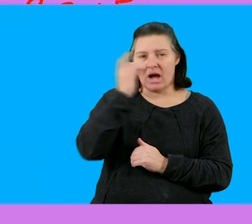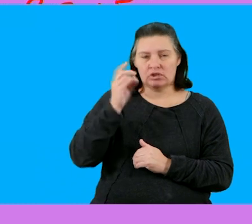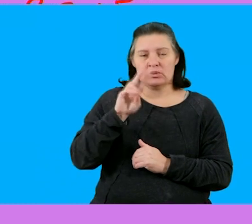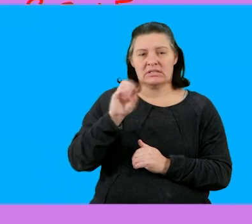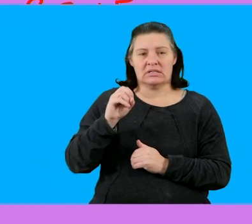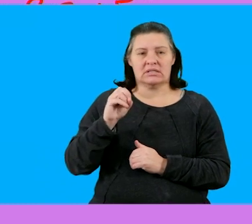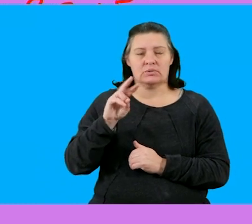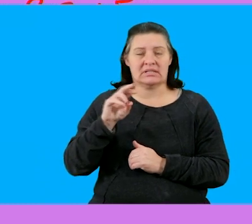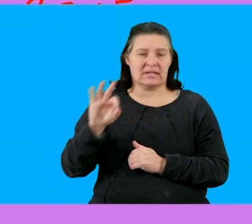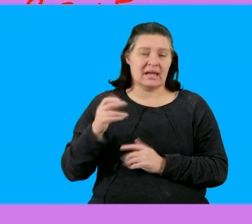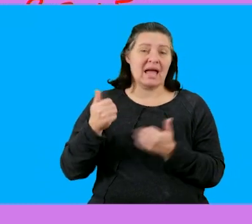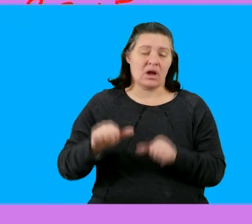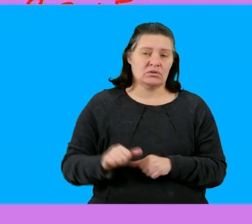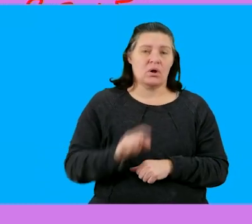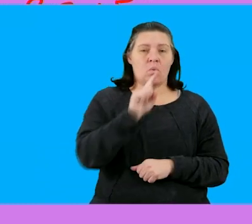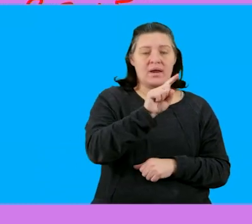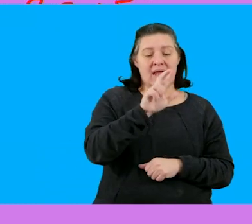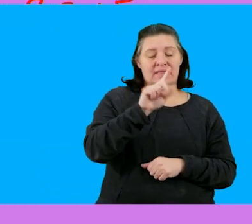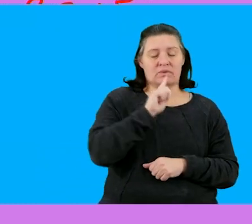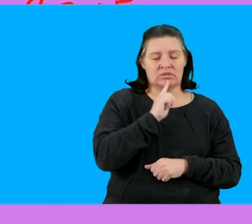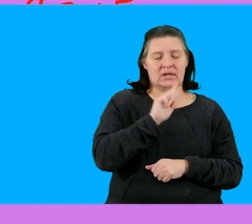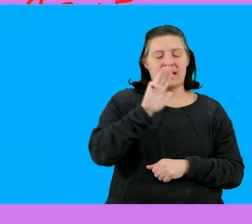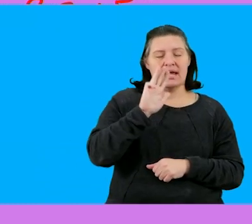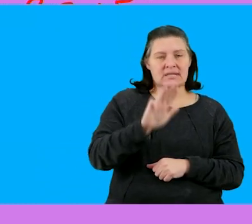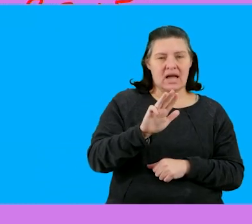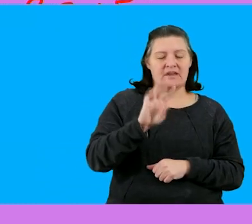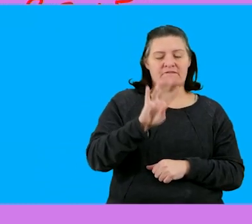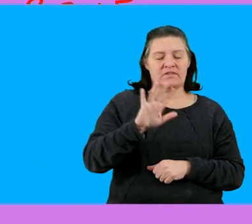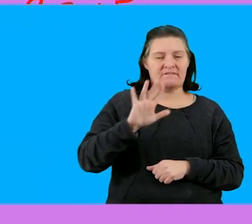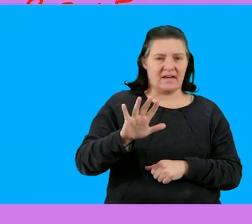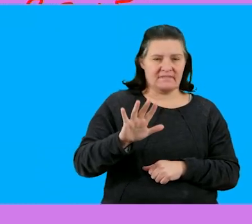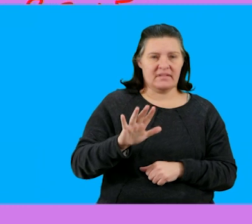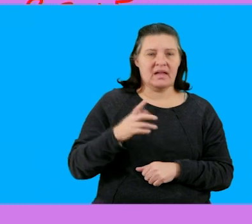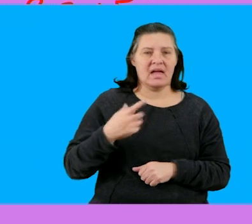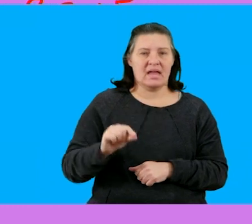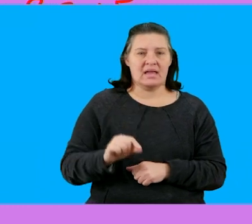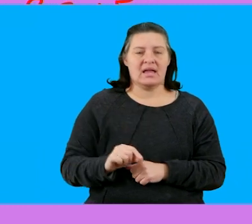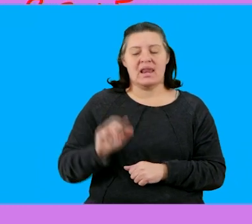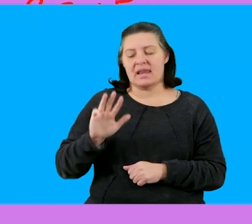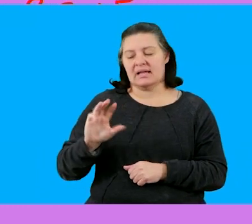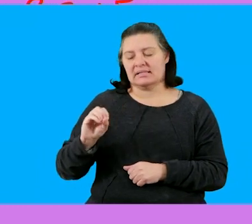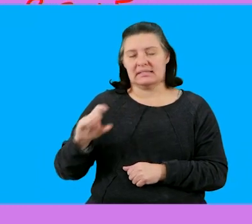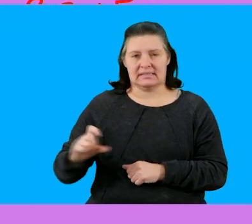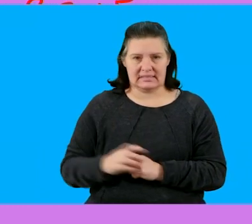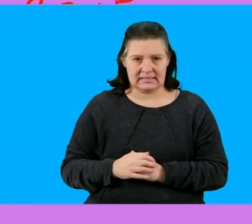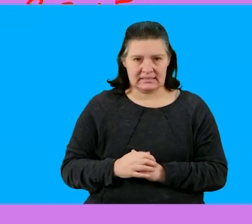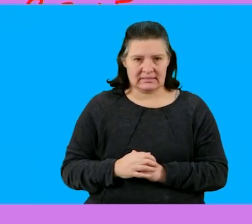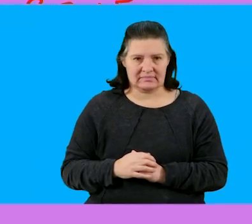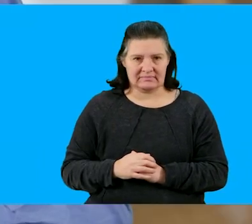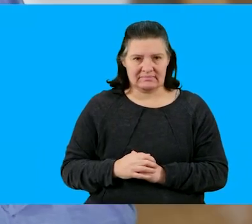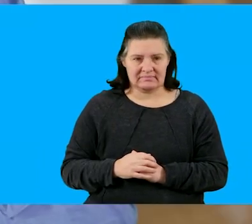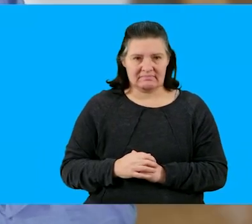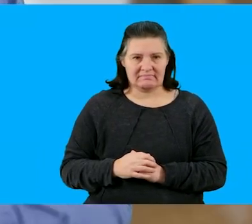2023 in this account will be 18,945 rand and 90 cents.